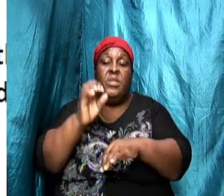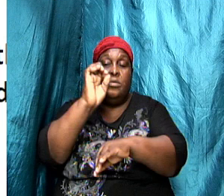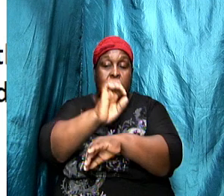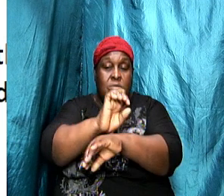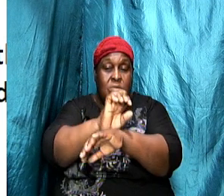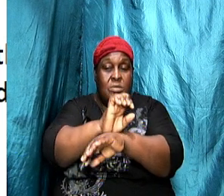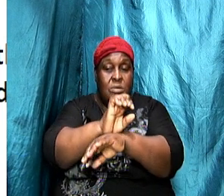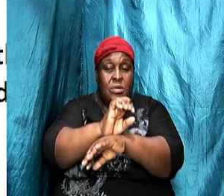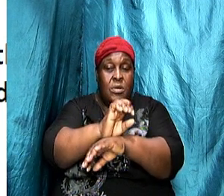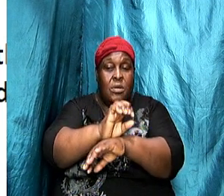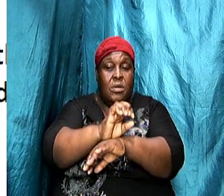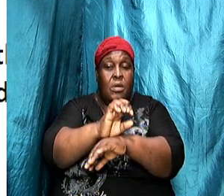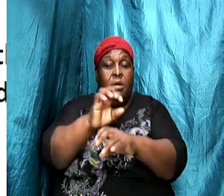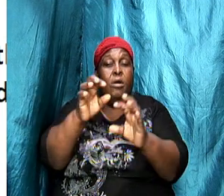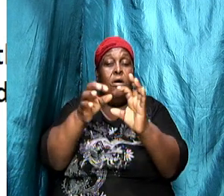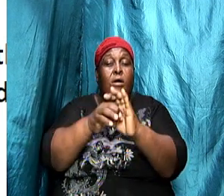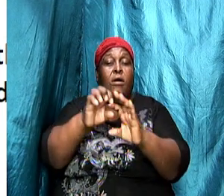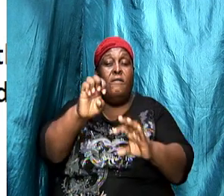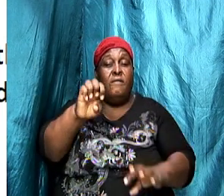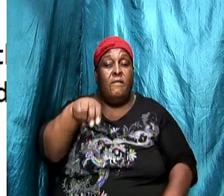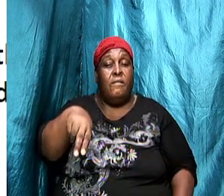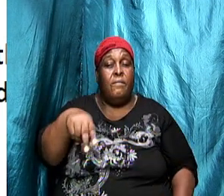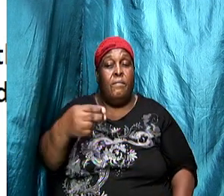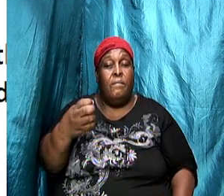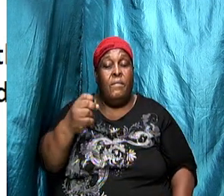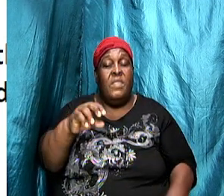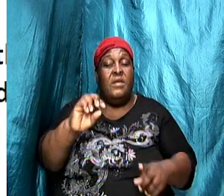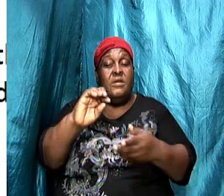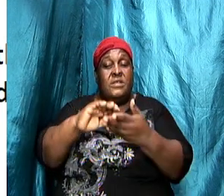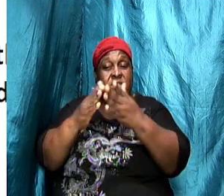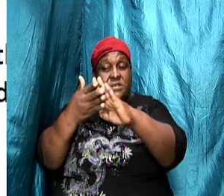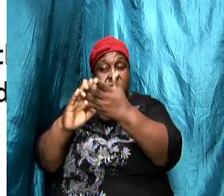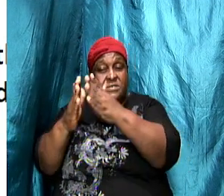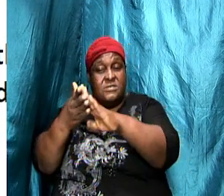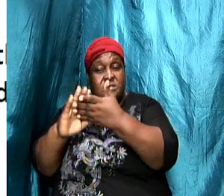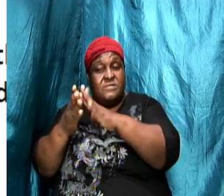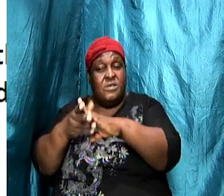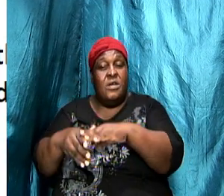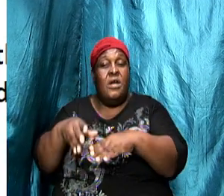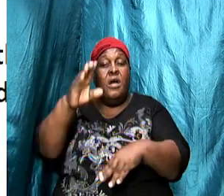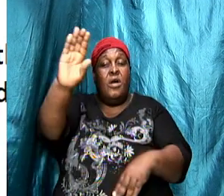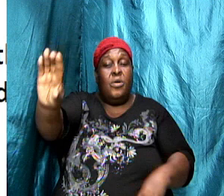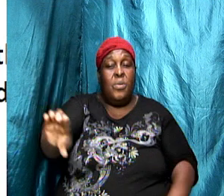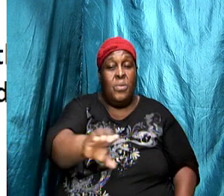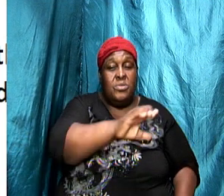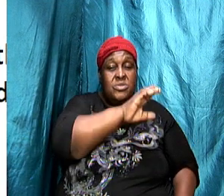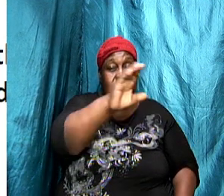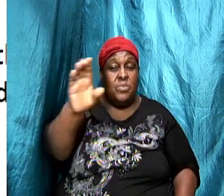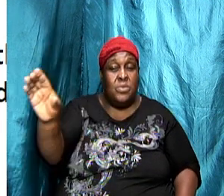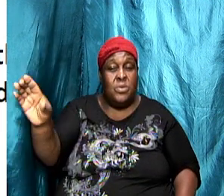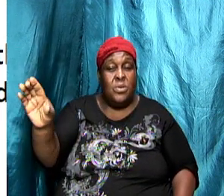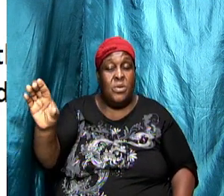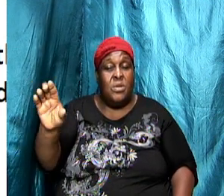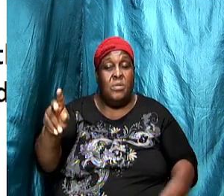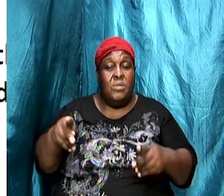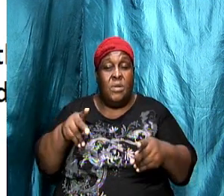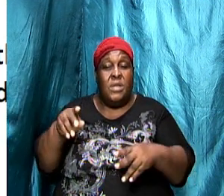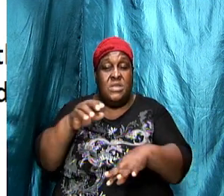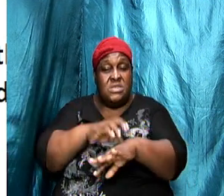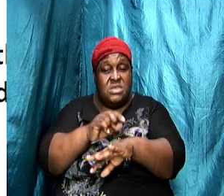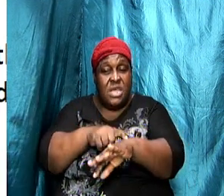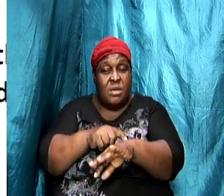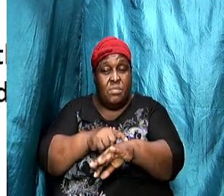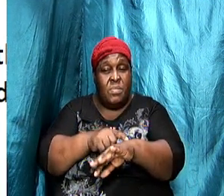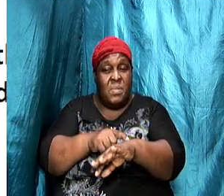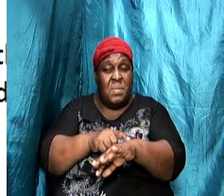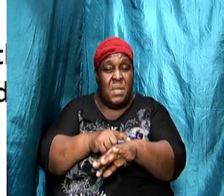at Ephesus the city of Ephesus was a crossroad of civilization at the time a